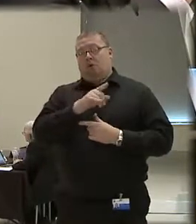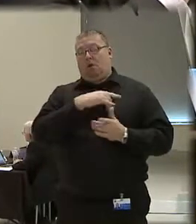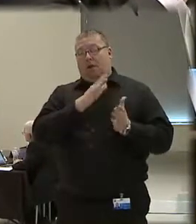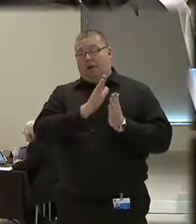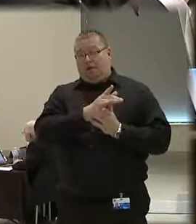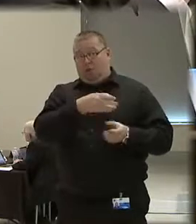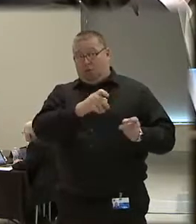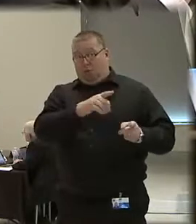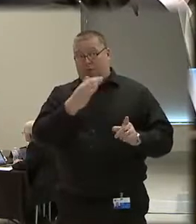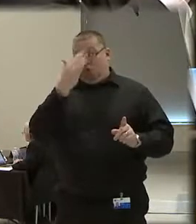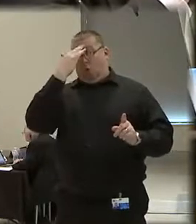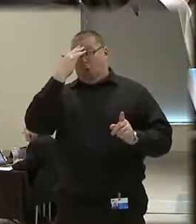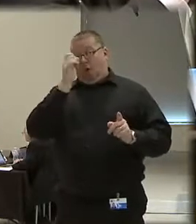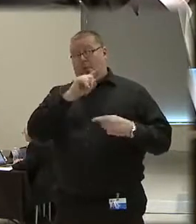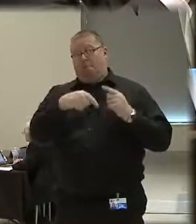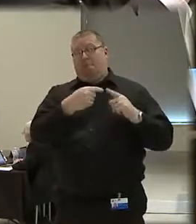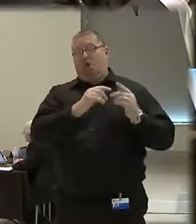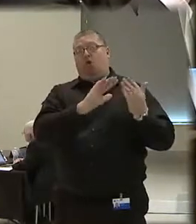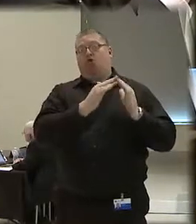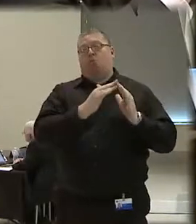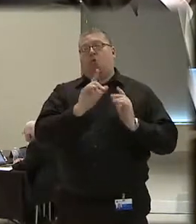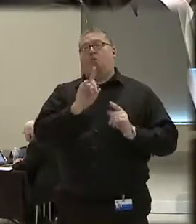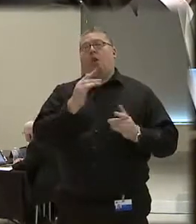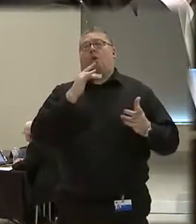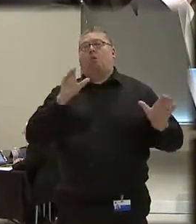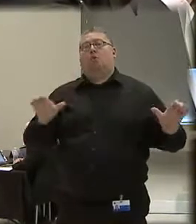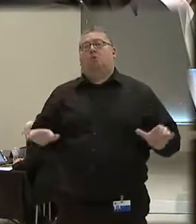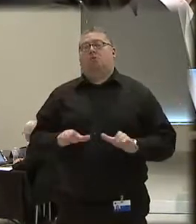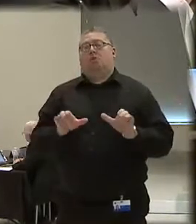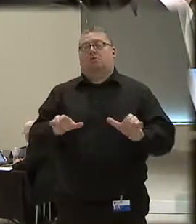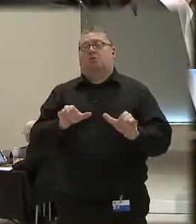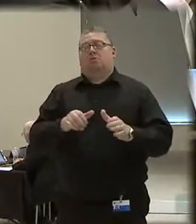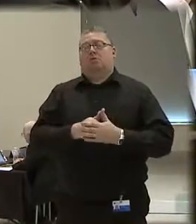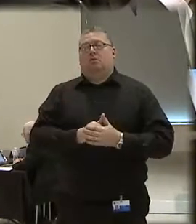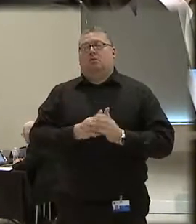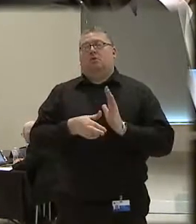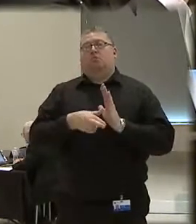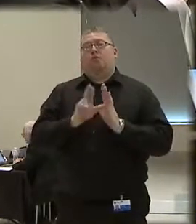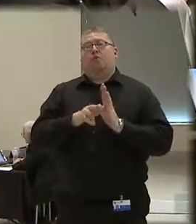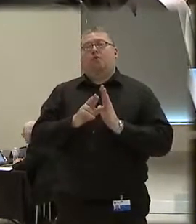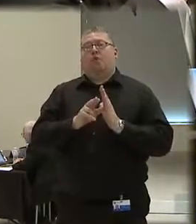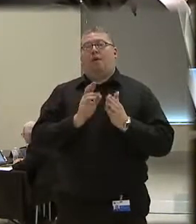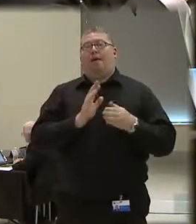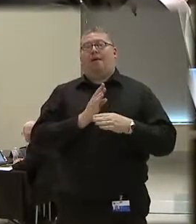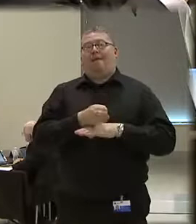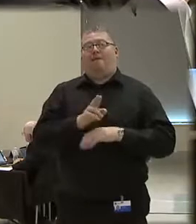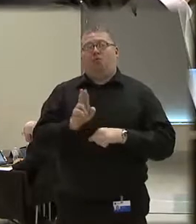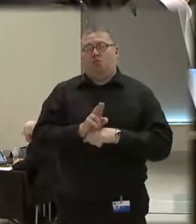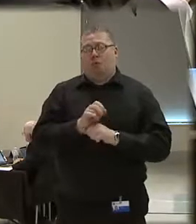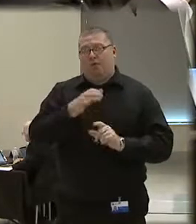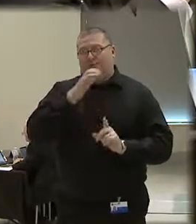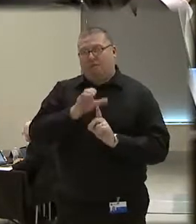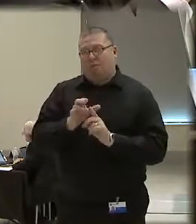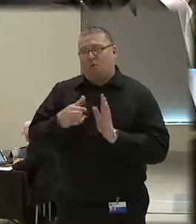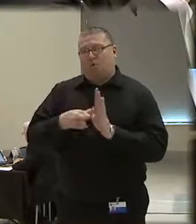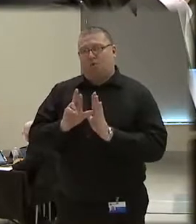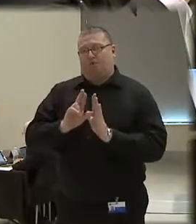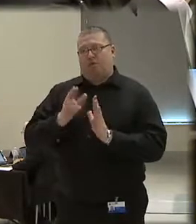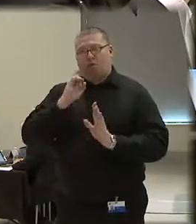of a community where they conduct a review post-use-of-force review